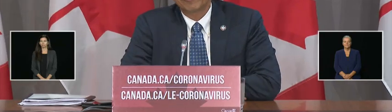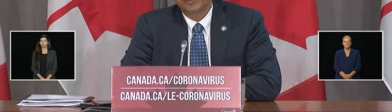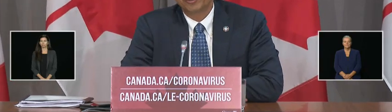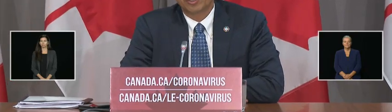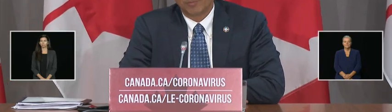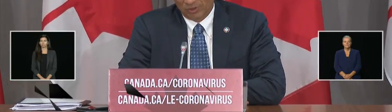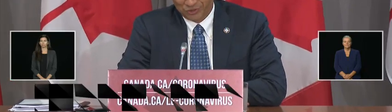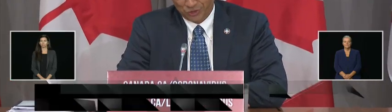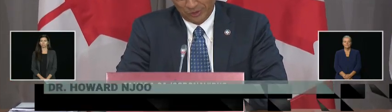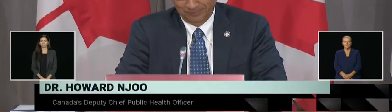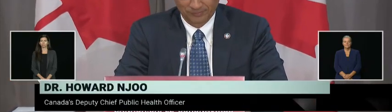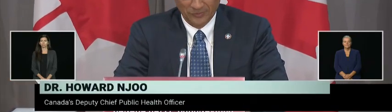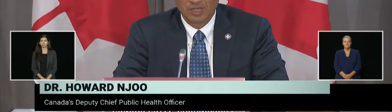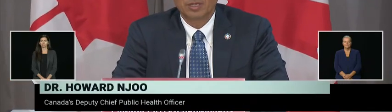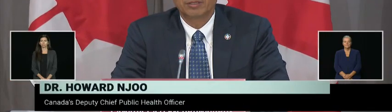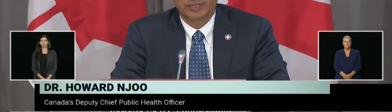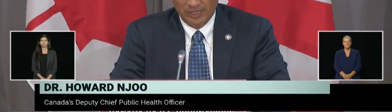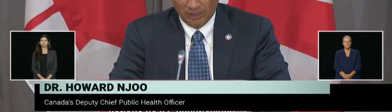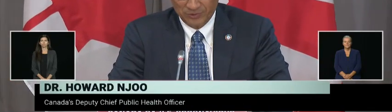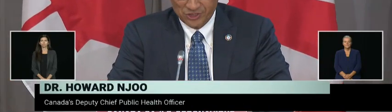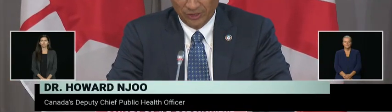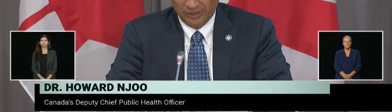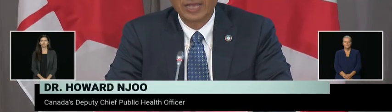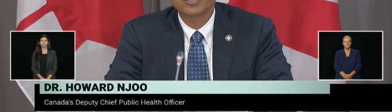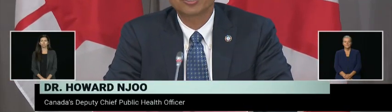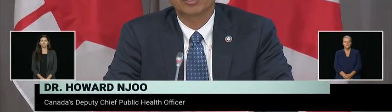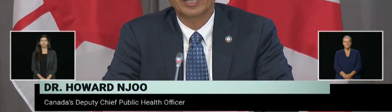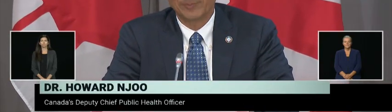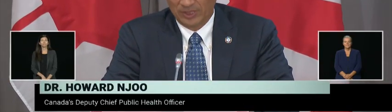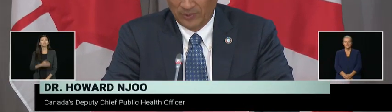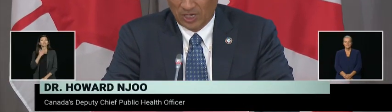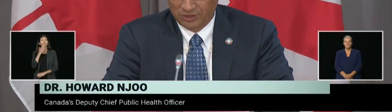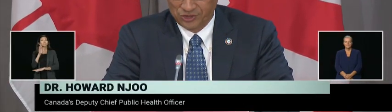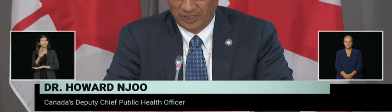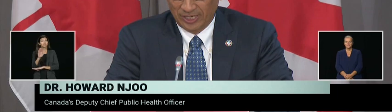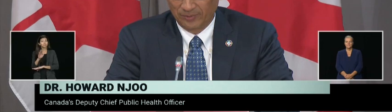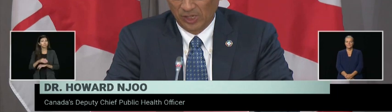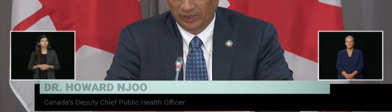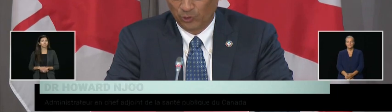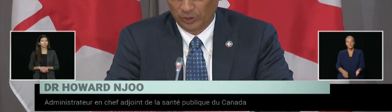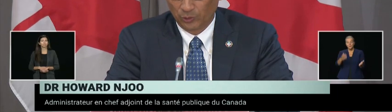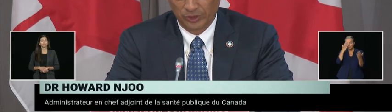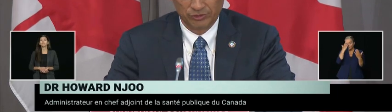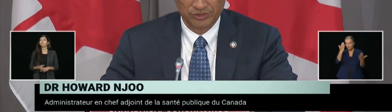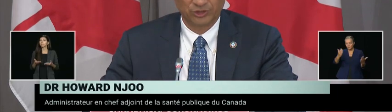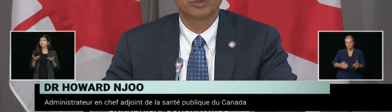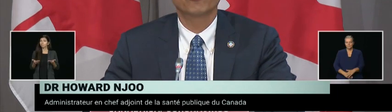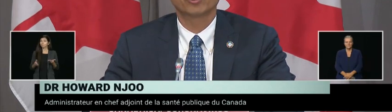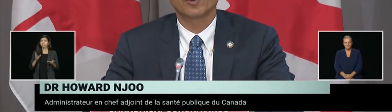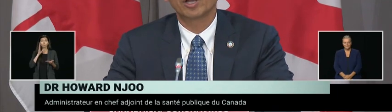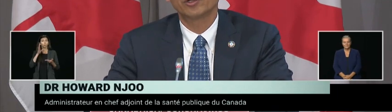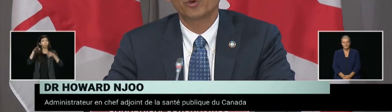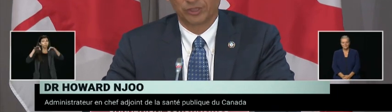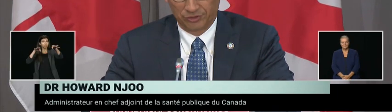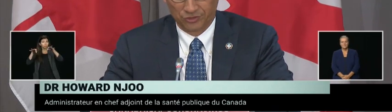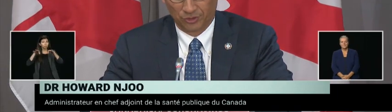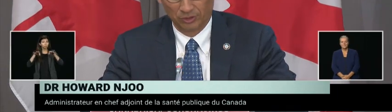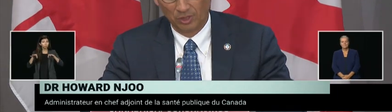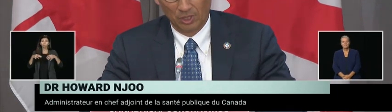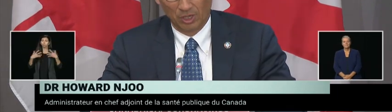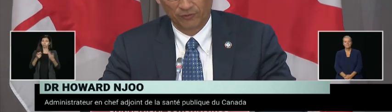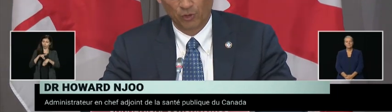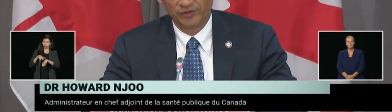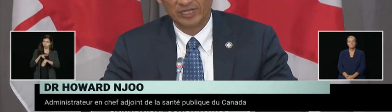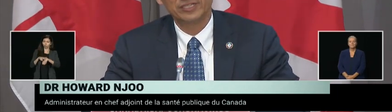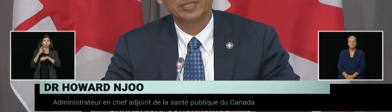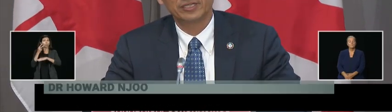Good afternoon. Bonjour. Today, I'll be sharing the national epidemiology and the modeling work we are using to inform ongoing control